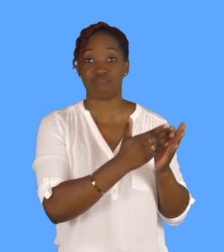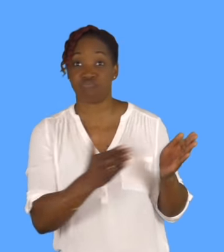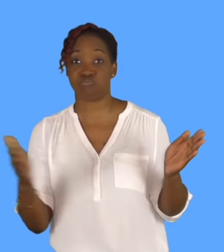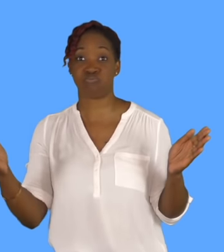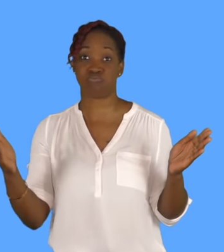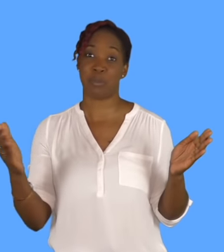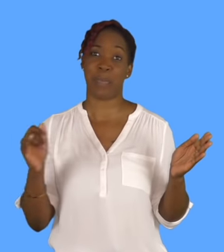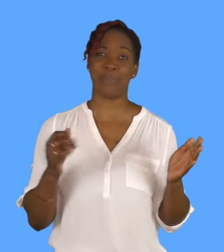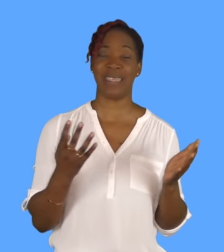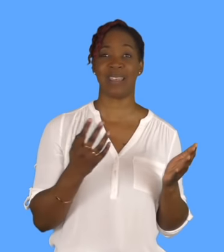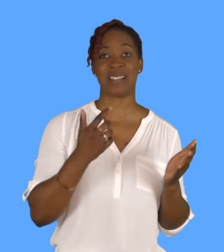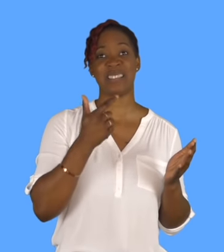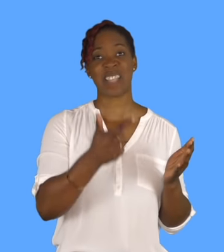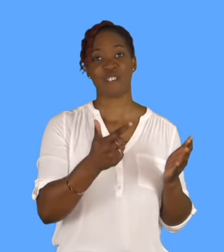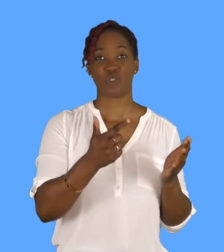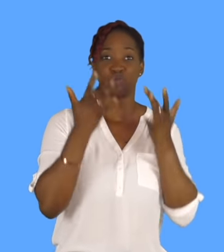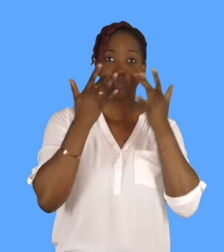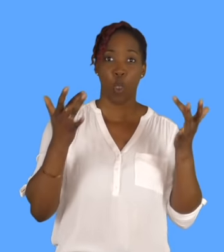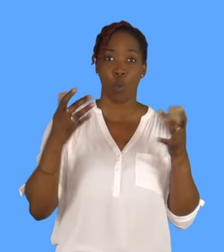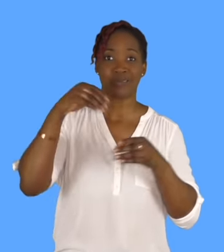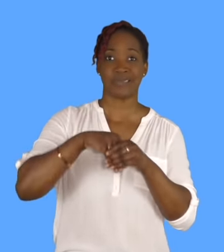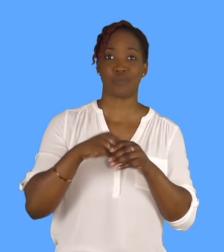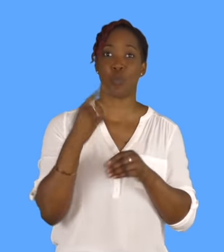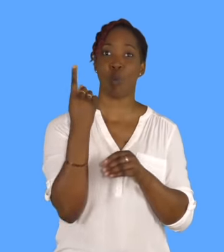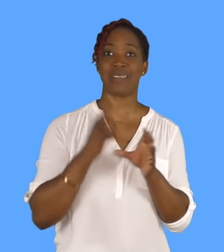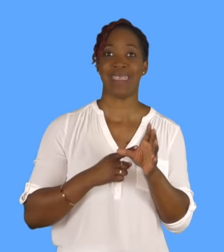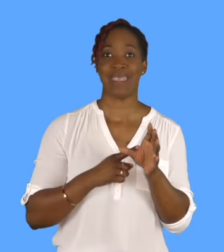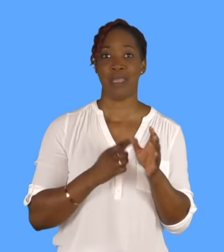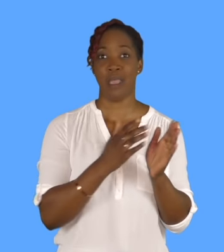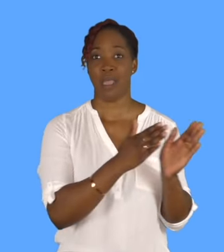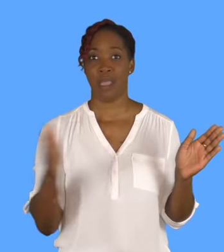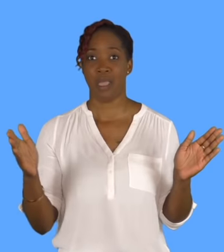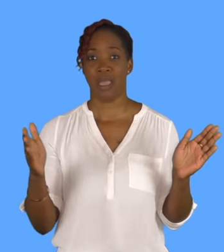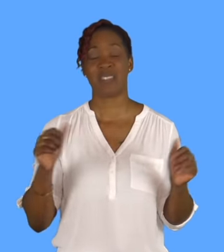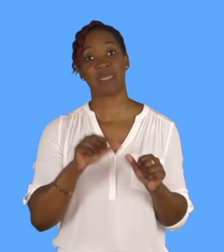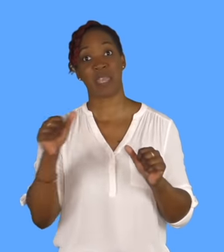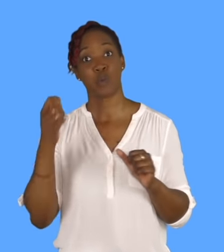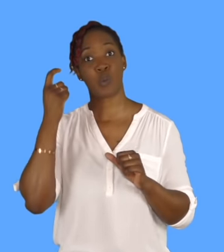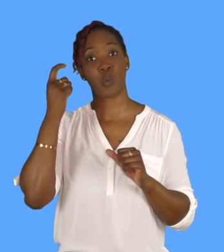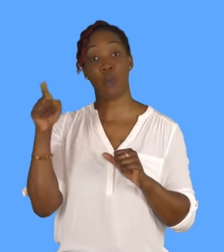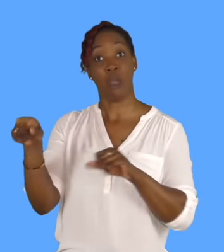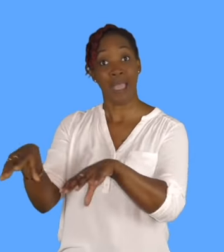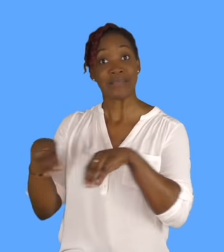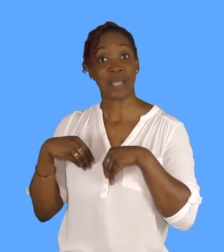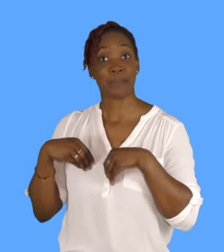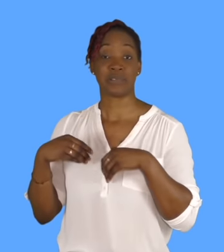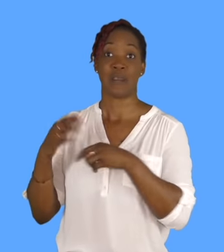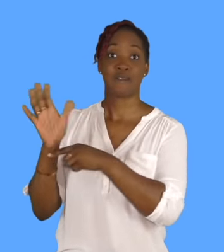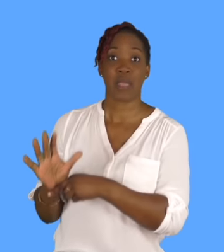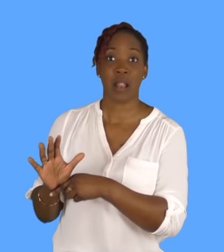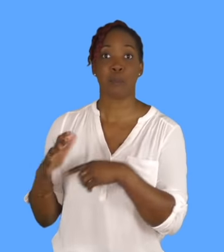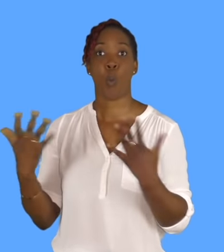shows. And then you take up a film or a series and you can never go back to do the show. And